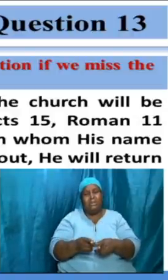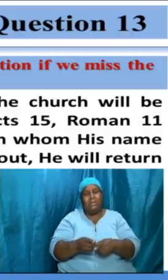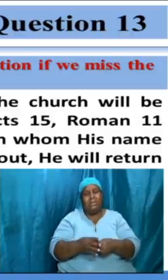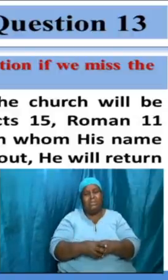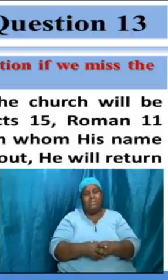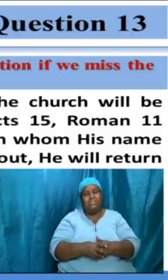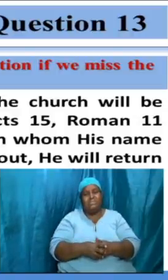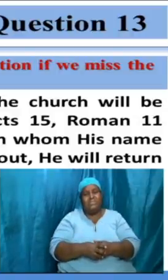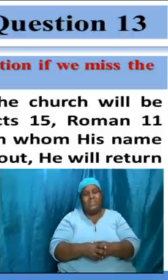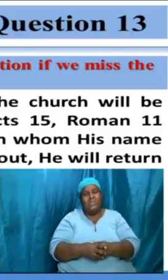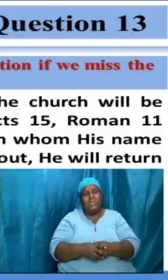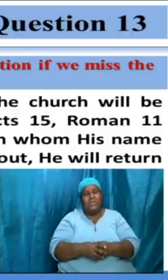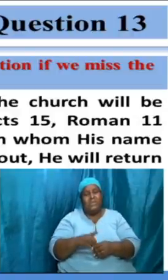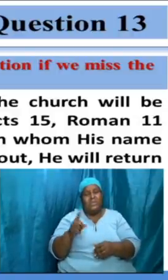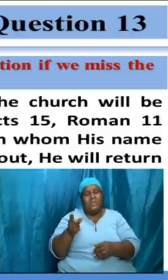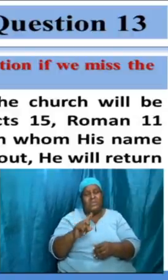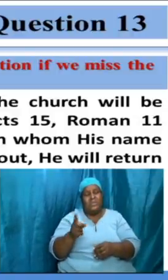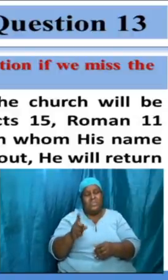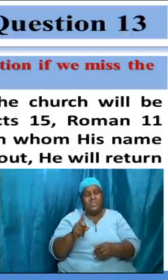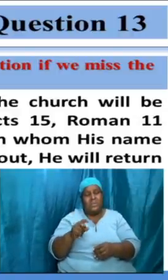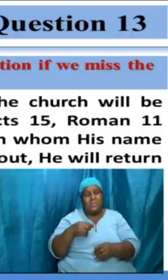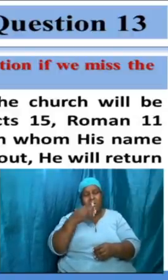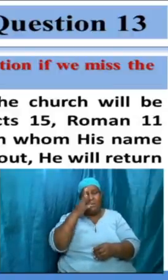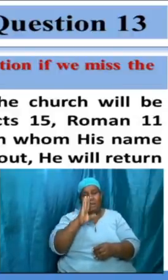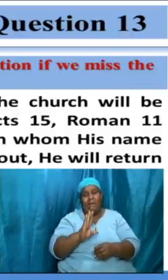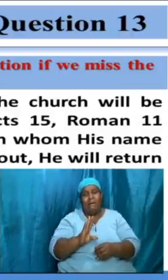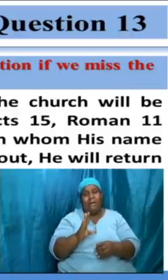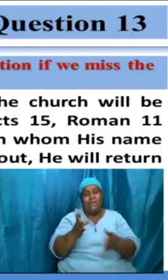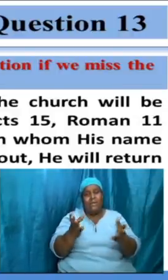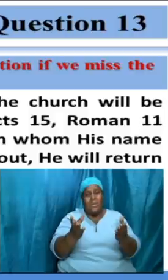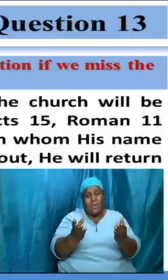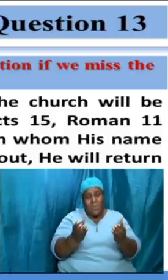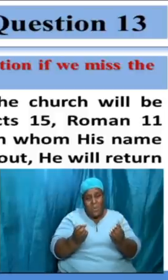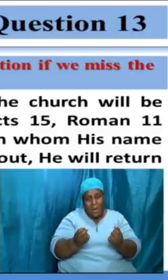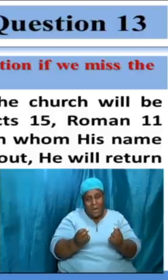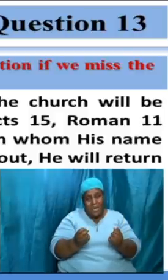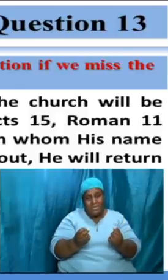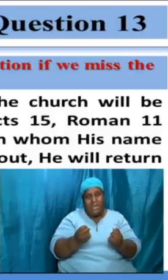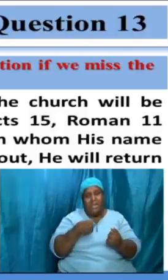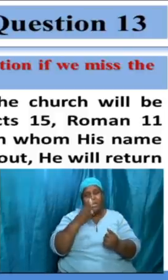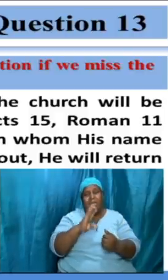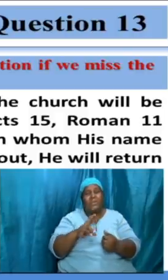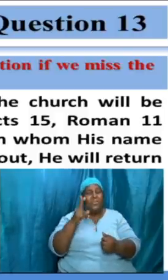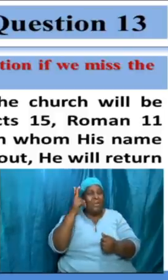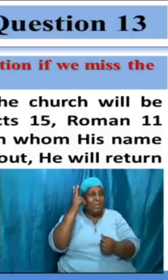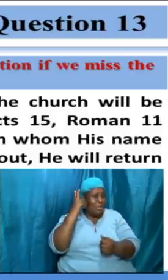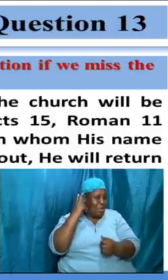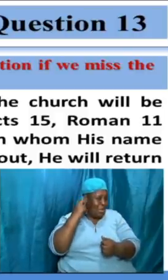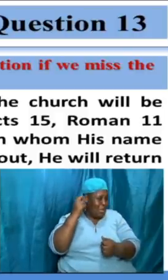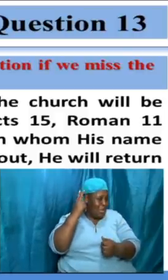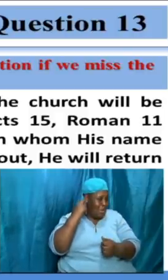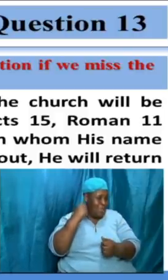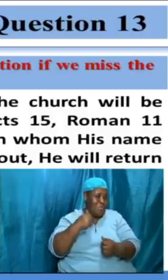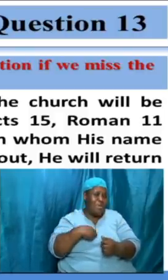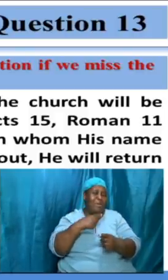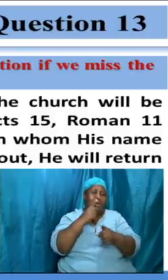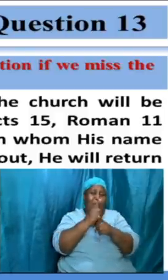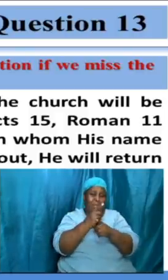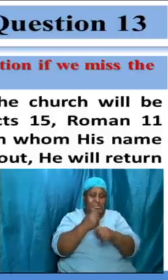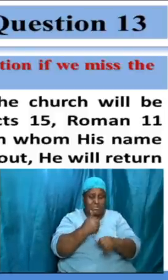where you know god will hear me god will answer me